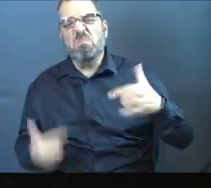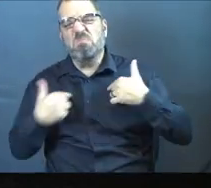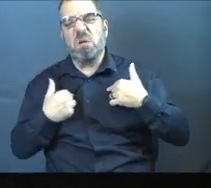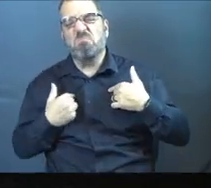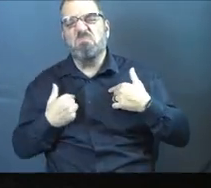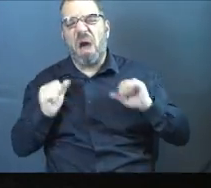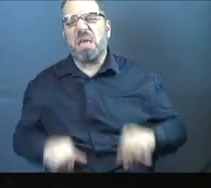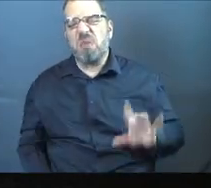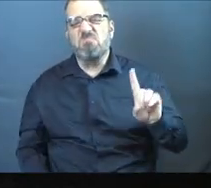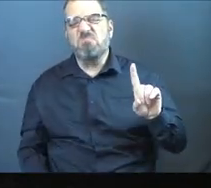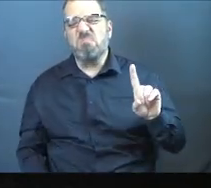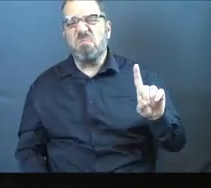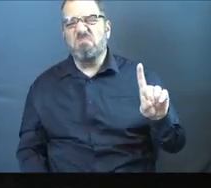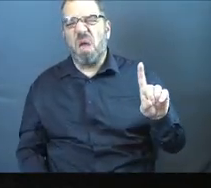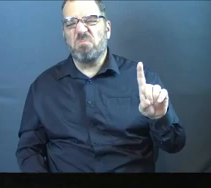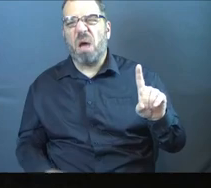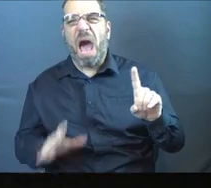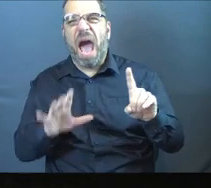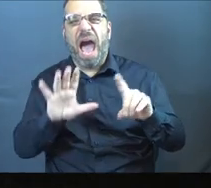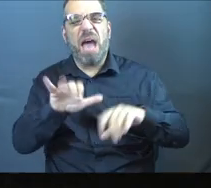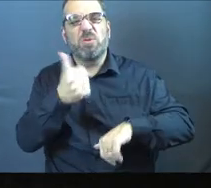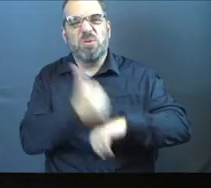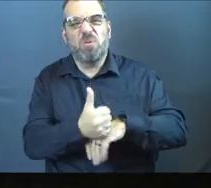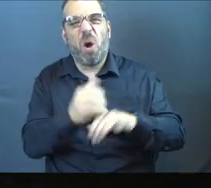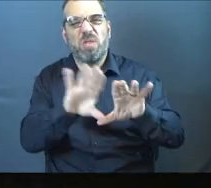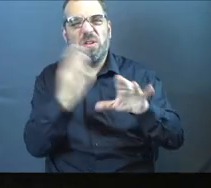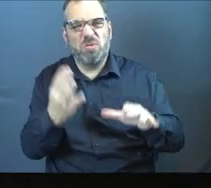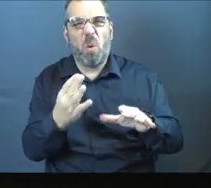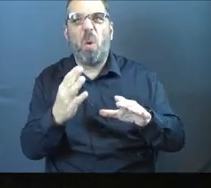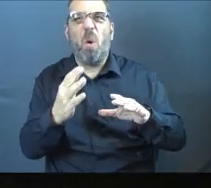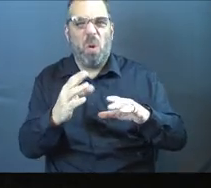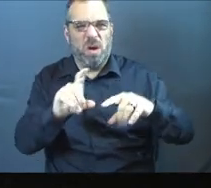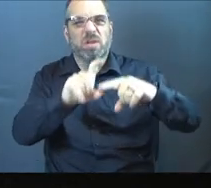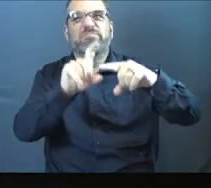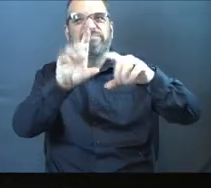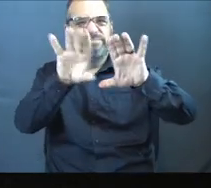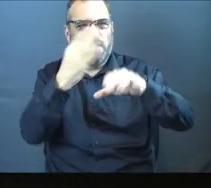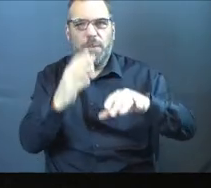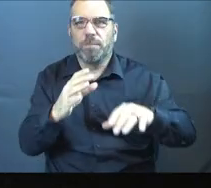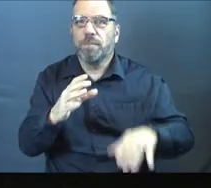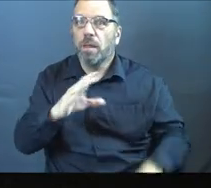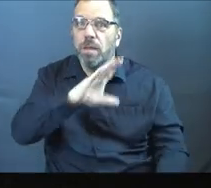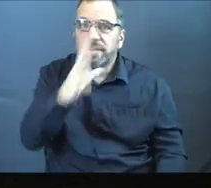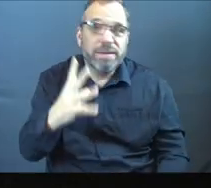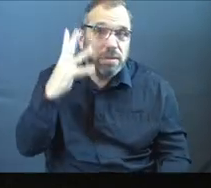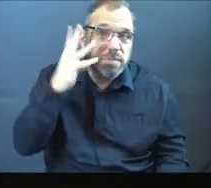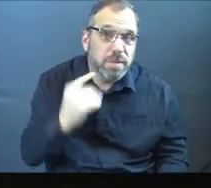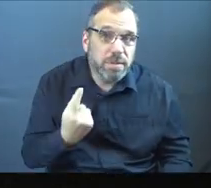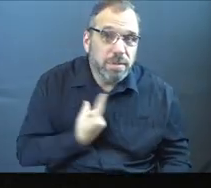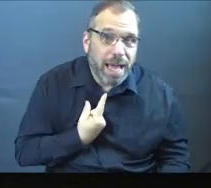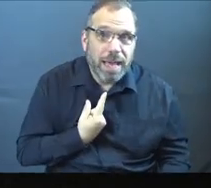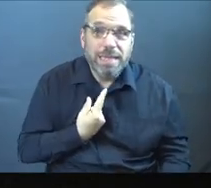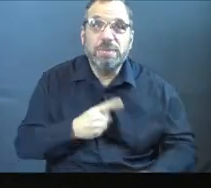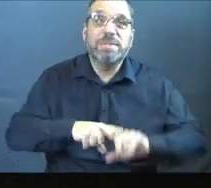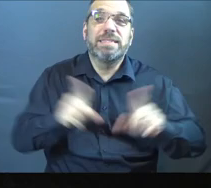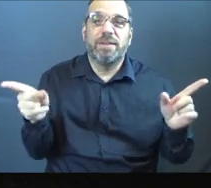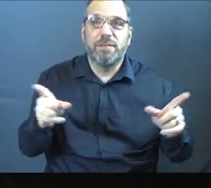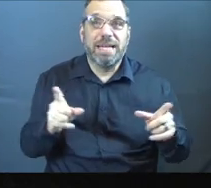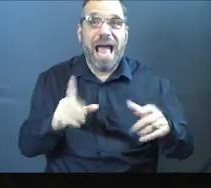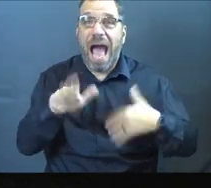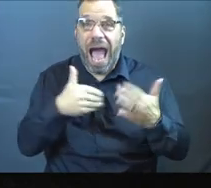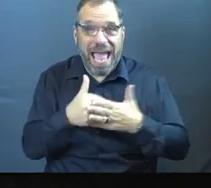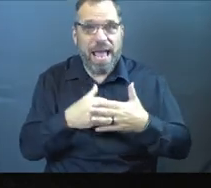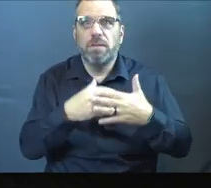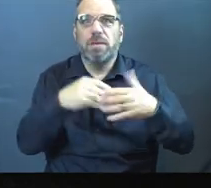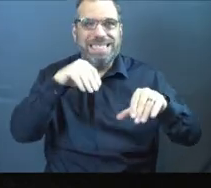somebody. I'm going to take care of this. I'm going to get this door hung right. Again, never done this by myself. This was way different. Had to cut